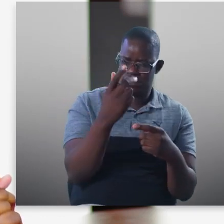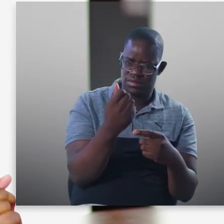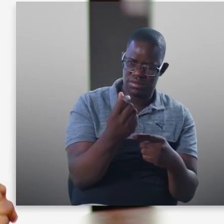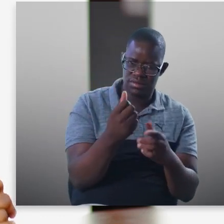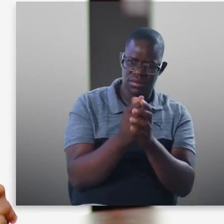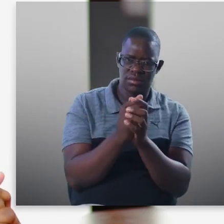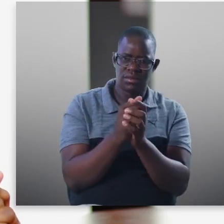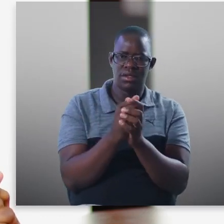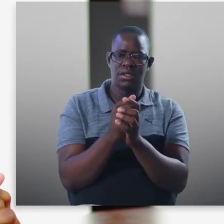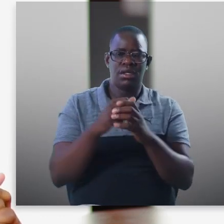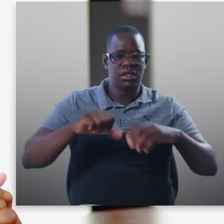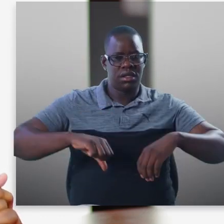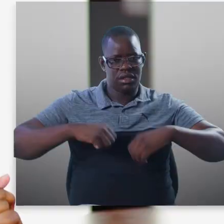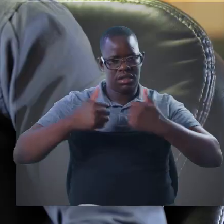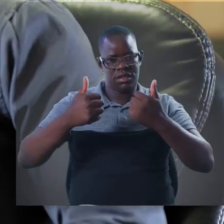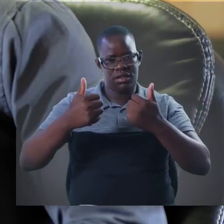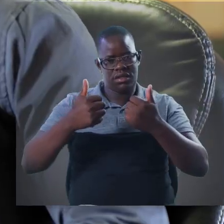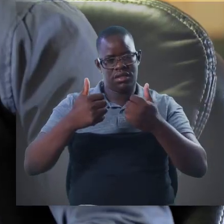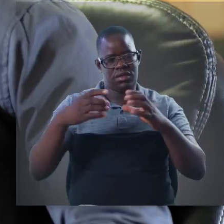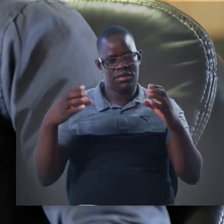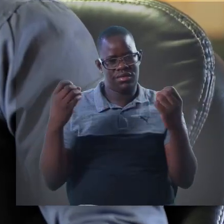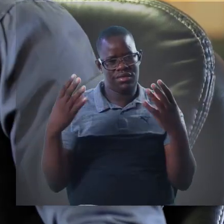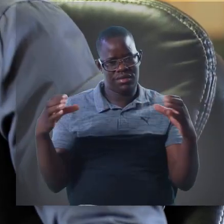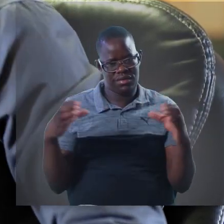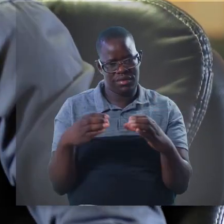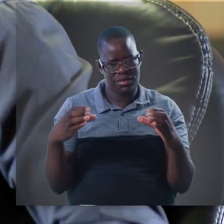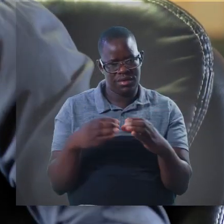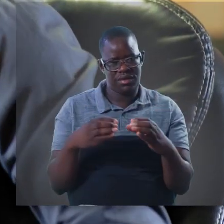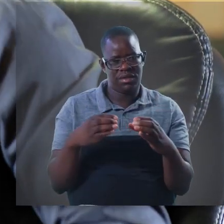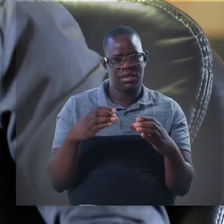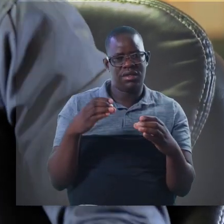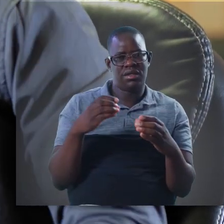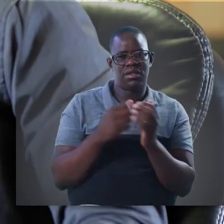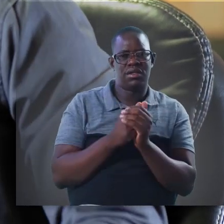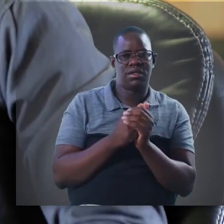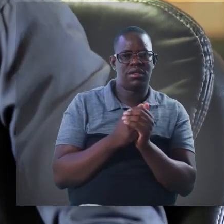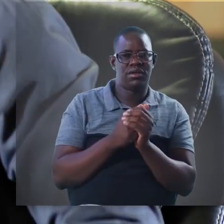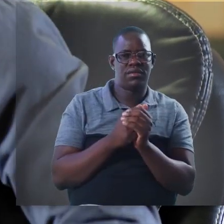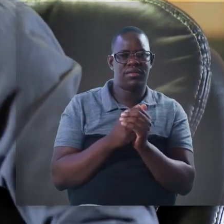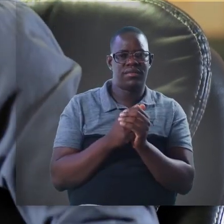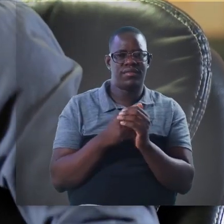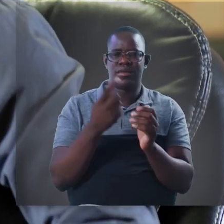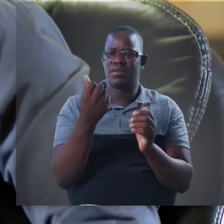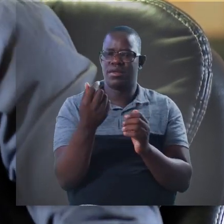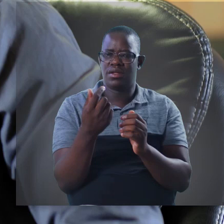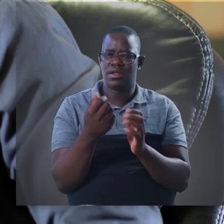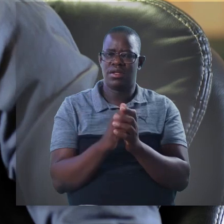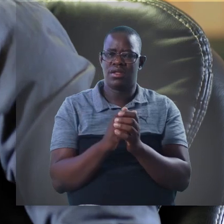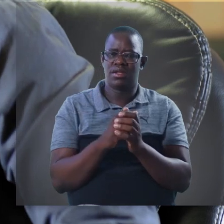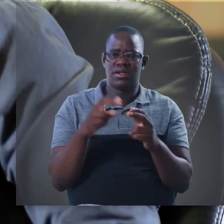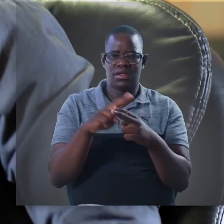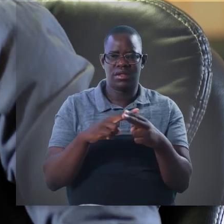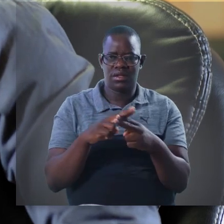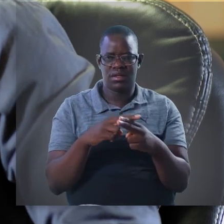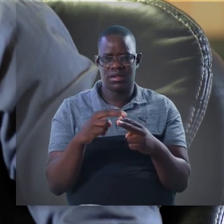Namibian dollars per learner with budget cuts. Okay. And you see, in the health sector, let's say for local communities, you know, there is